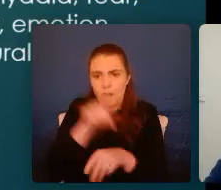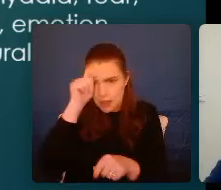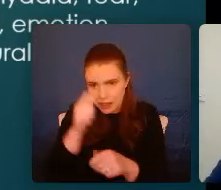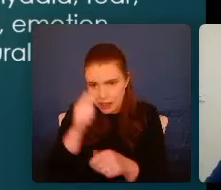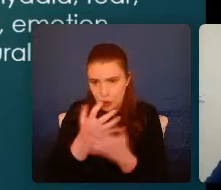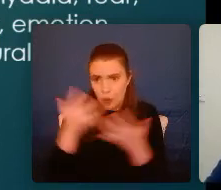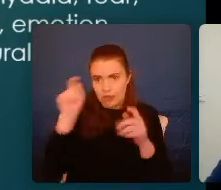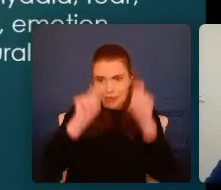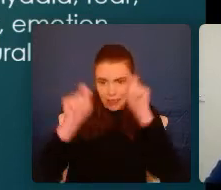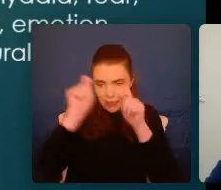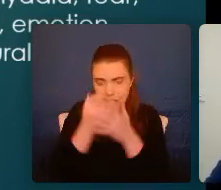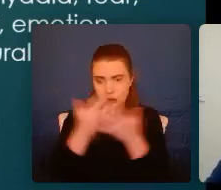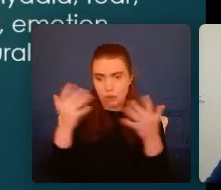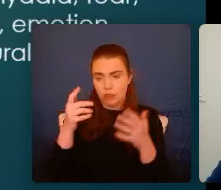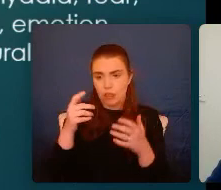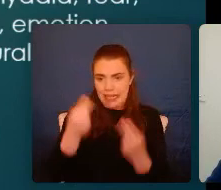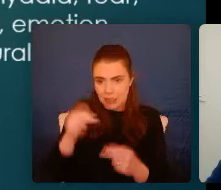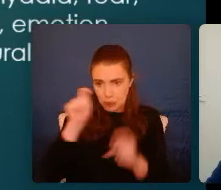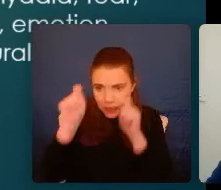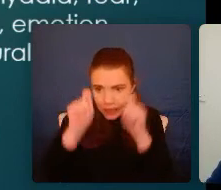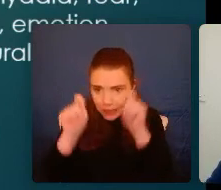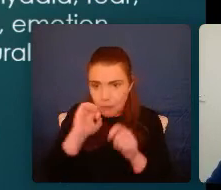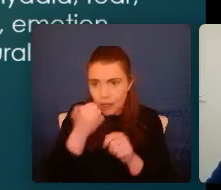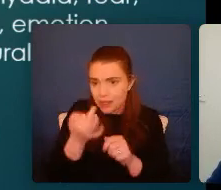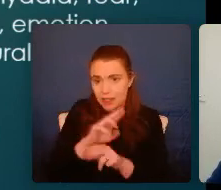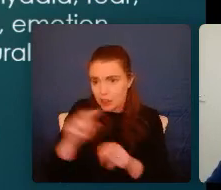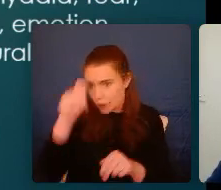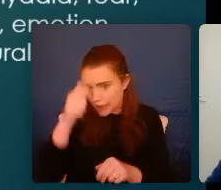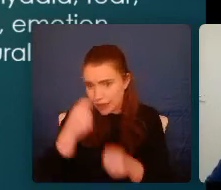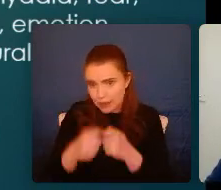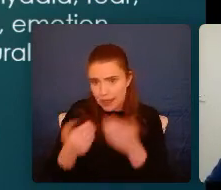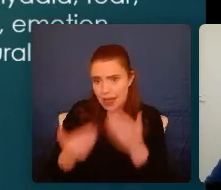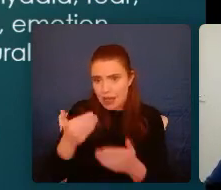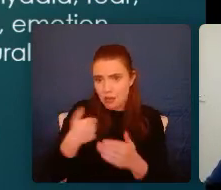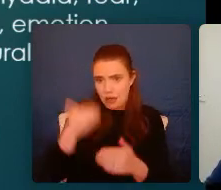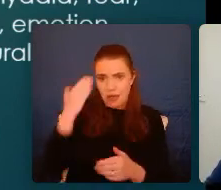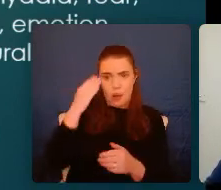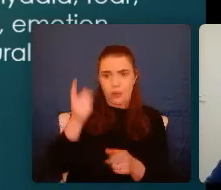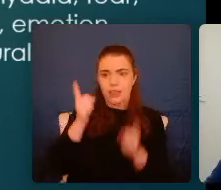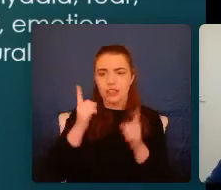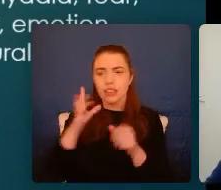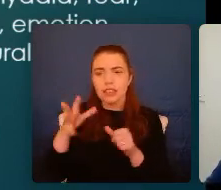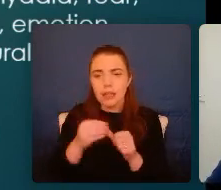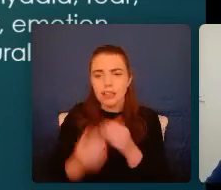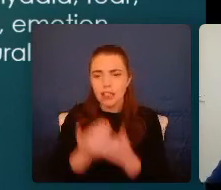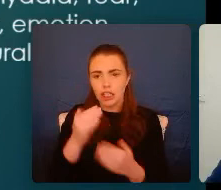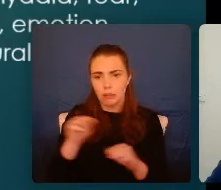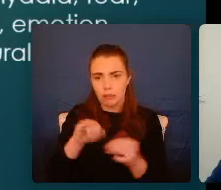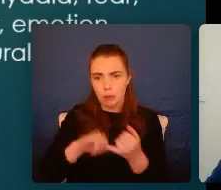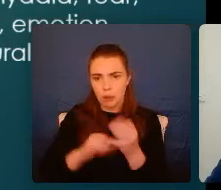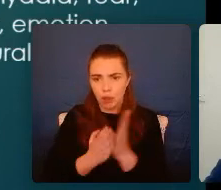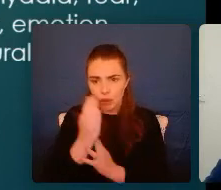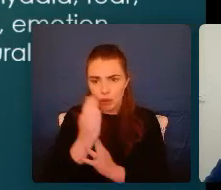a fear response. I need to keep thinking because if I don't, how will I anticipate danger, especially for young people who've experienced trauma or